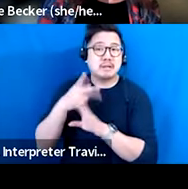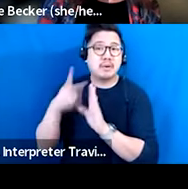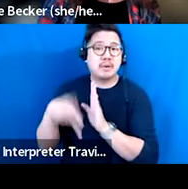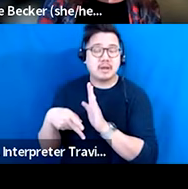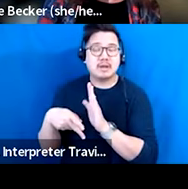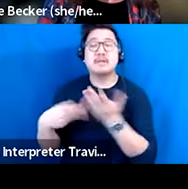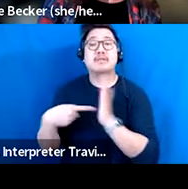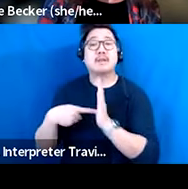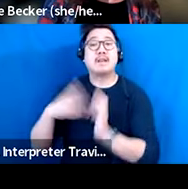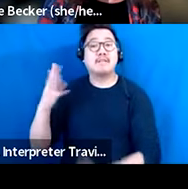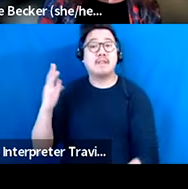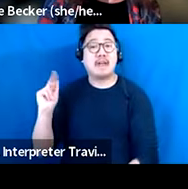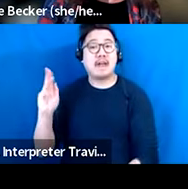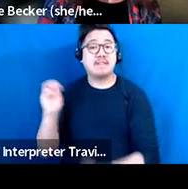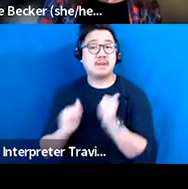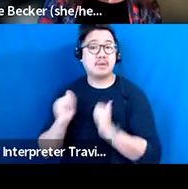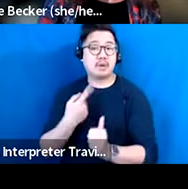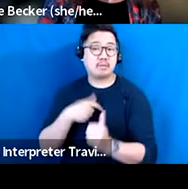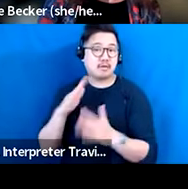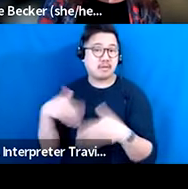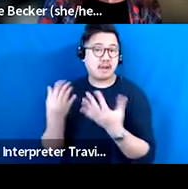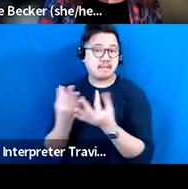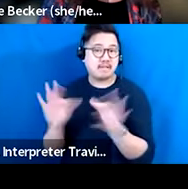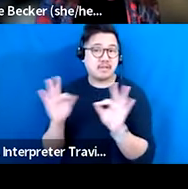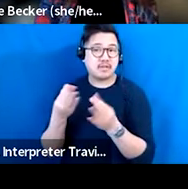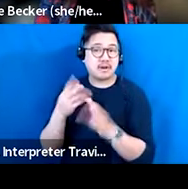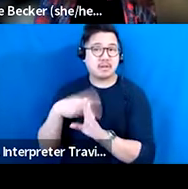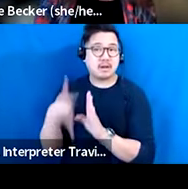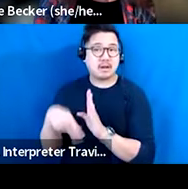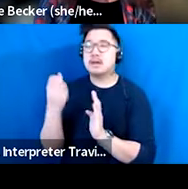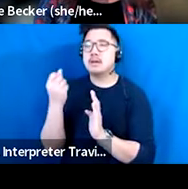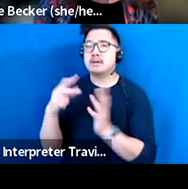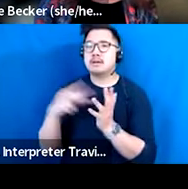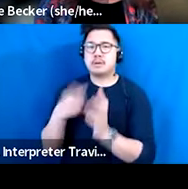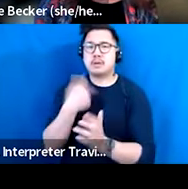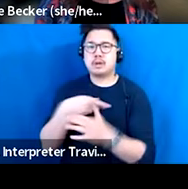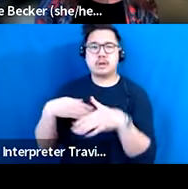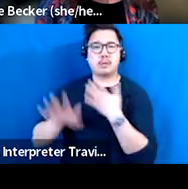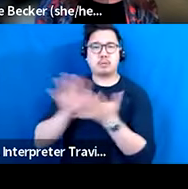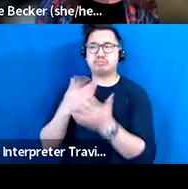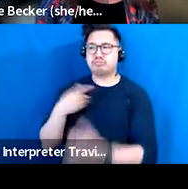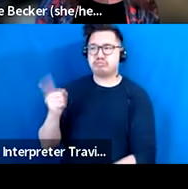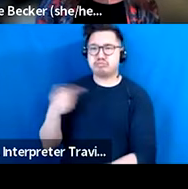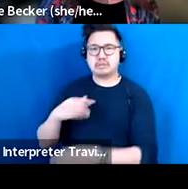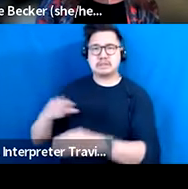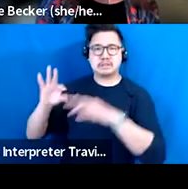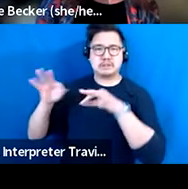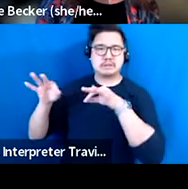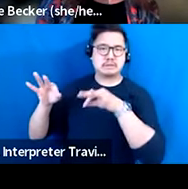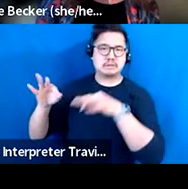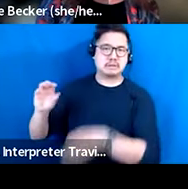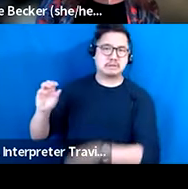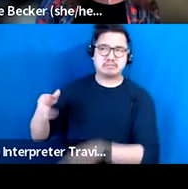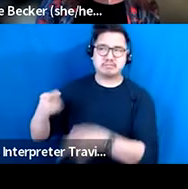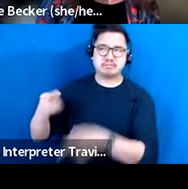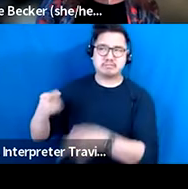in, you know, providing free programming. we're not just saying, here's what we're doing for you. We're working it out with the teachers in the schools to give them what they want